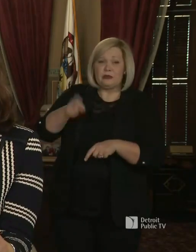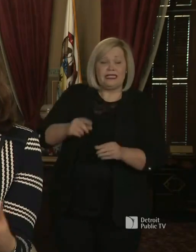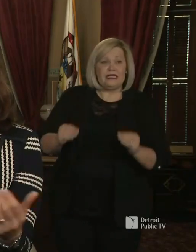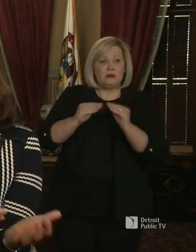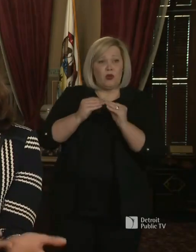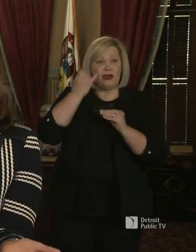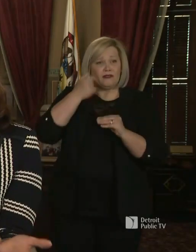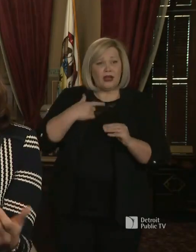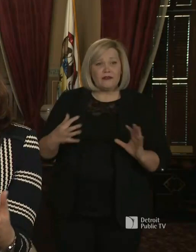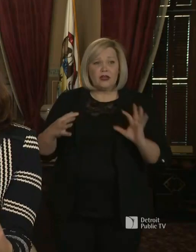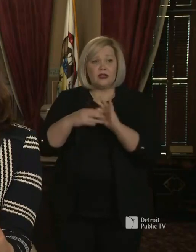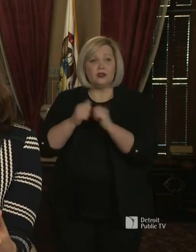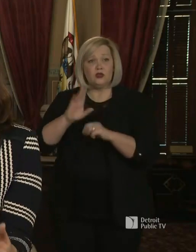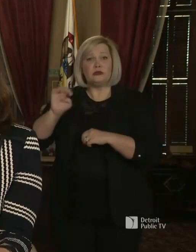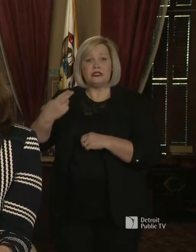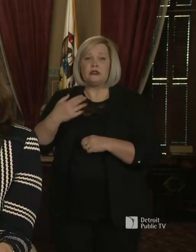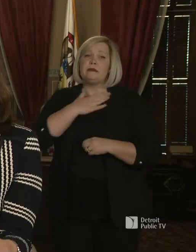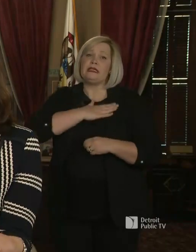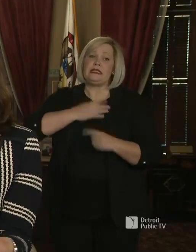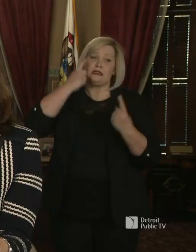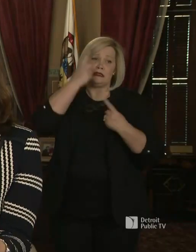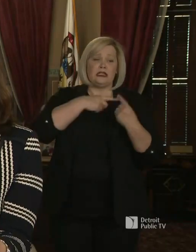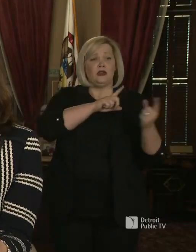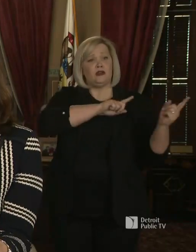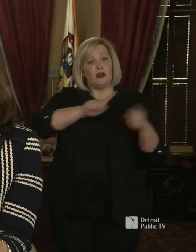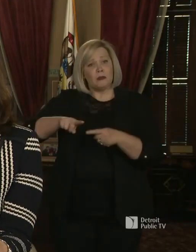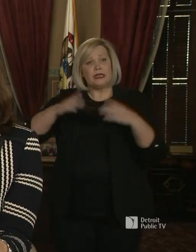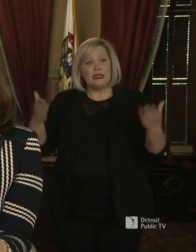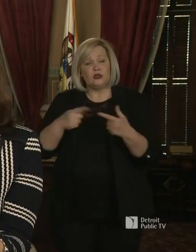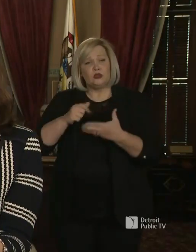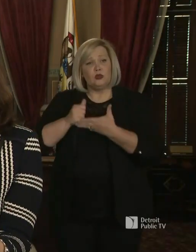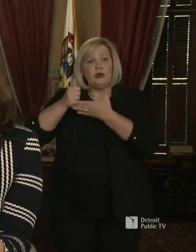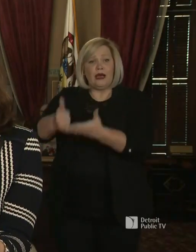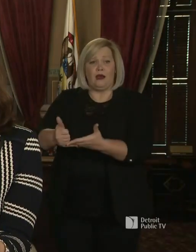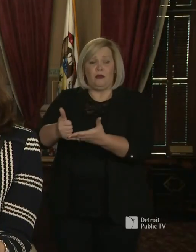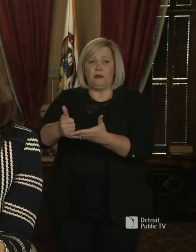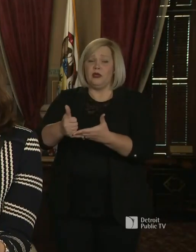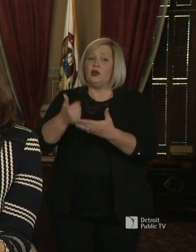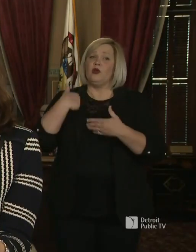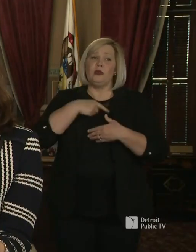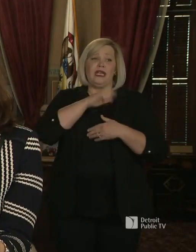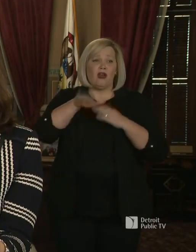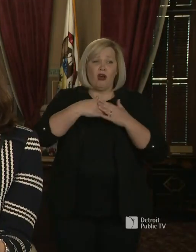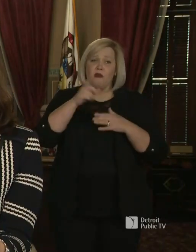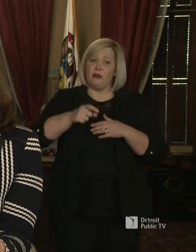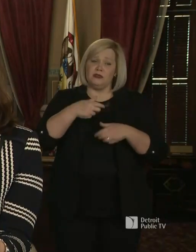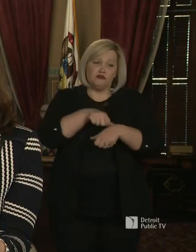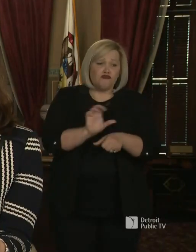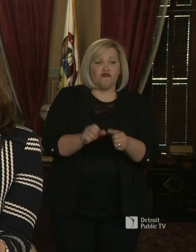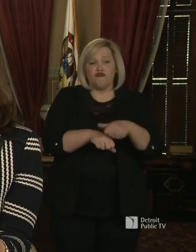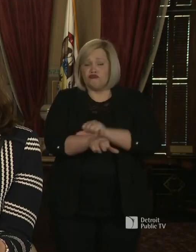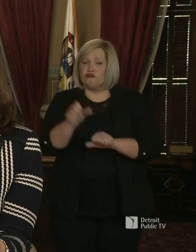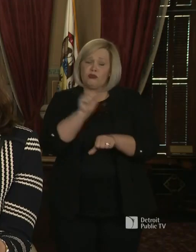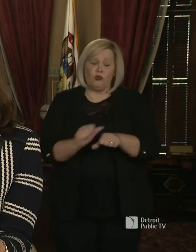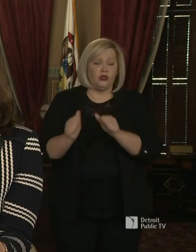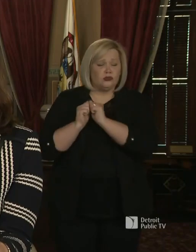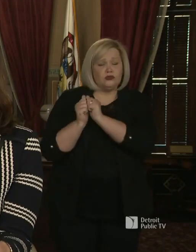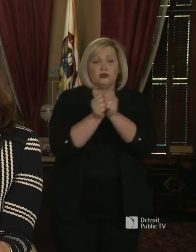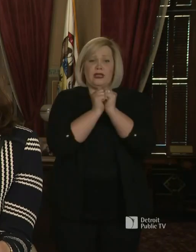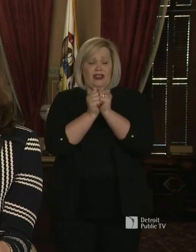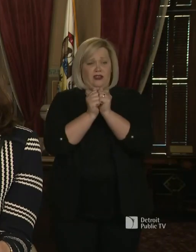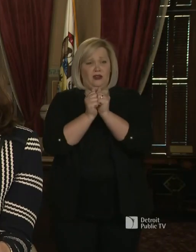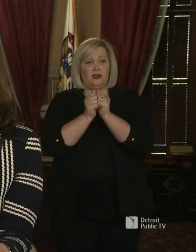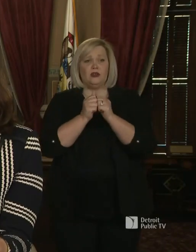Michigan, consider coming and helping us because, um, it's got to be all hands on deck. We're seeing this number climb